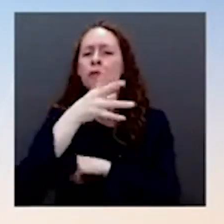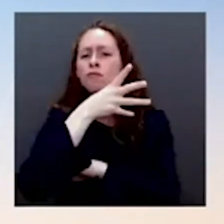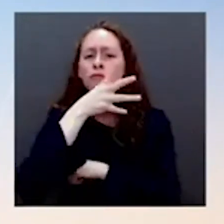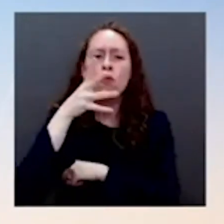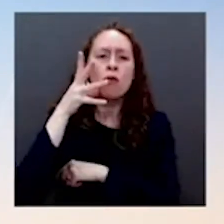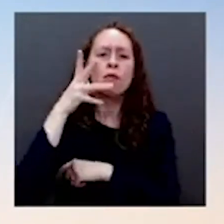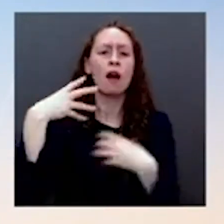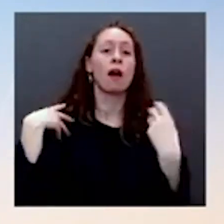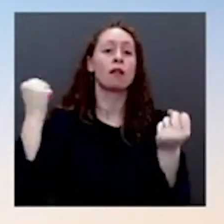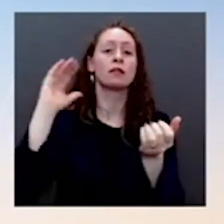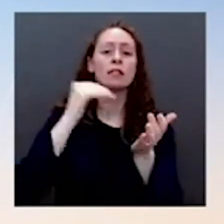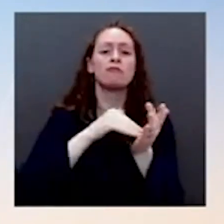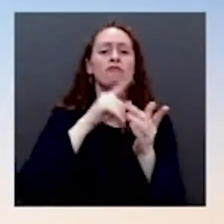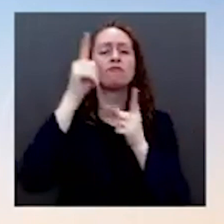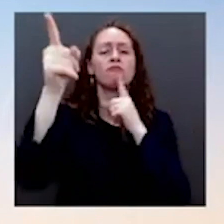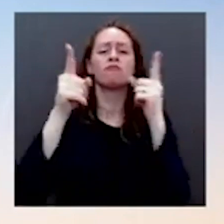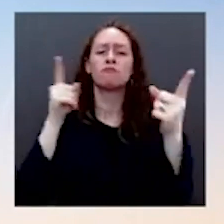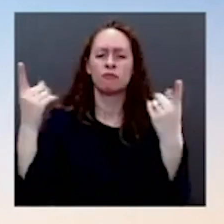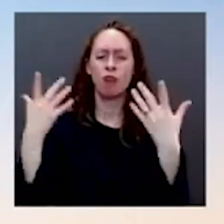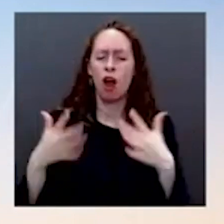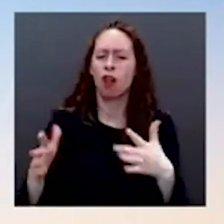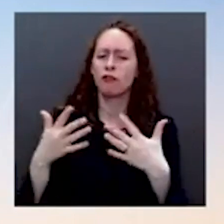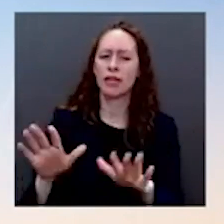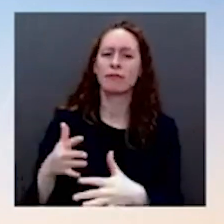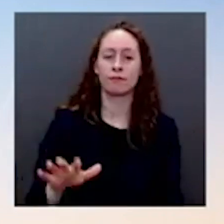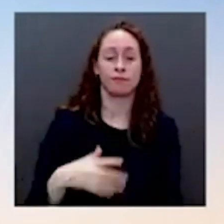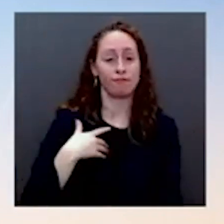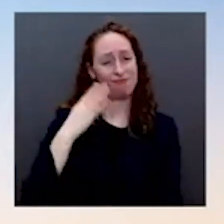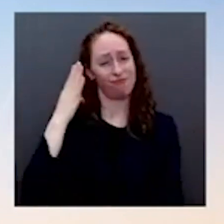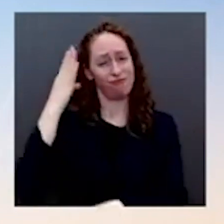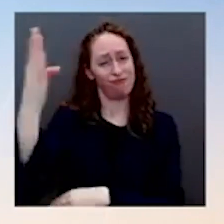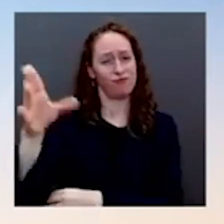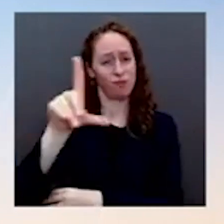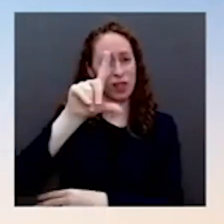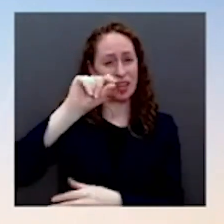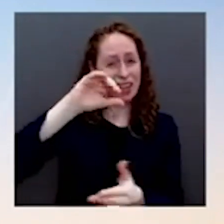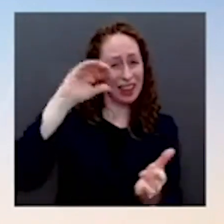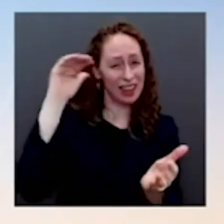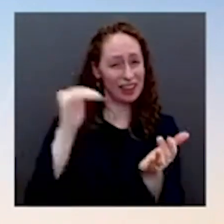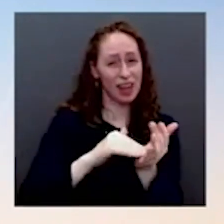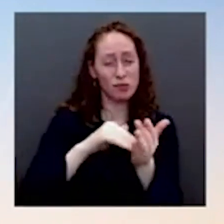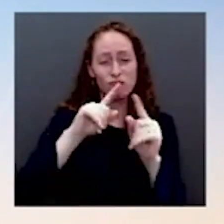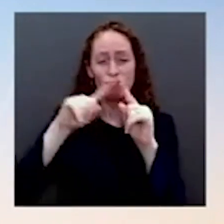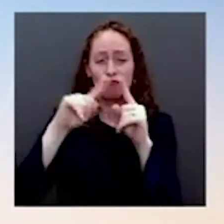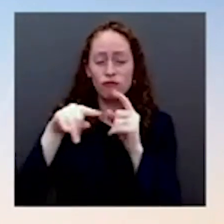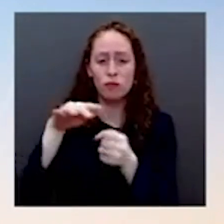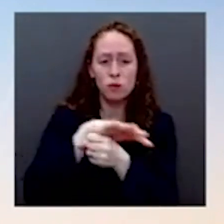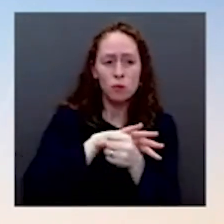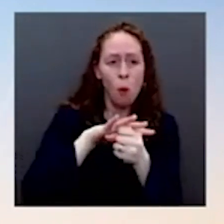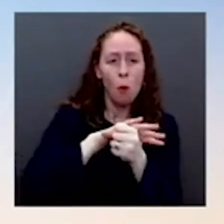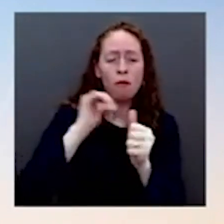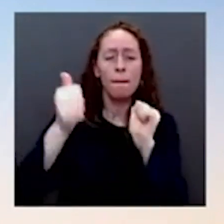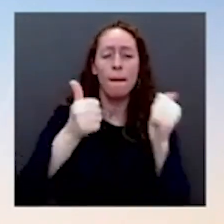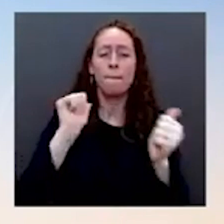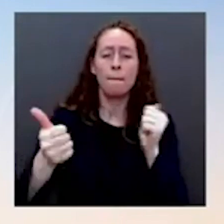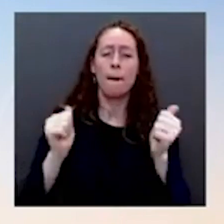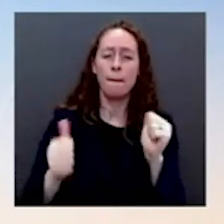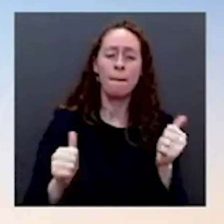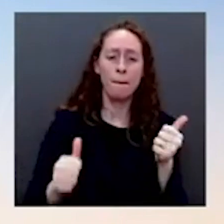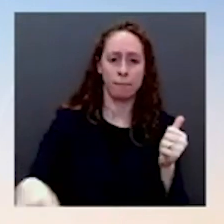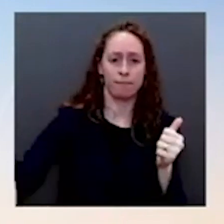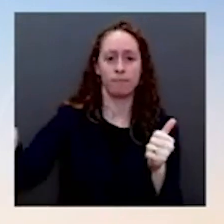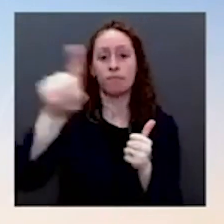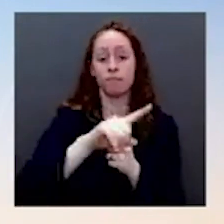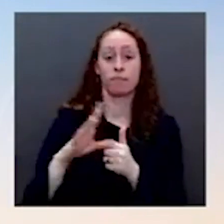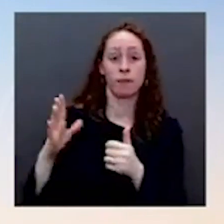tests, the fact that next week people can get reimbursed for their tests. And we are going to continue to build on that. It also,